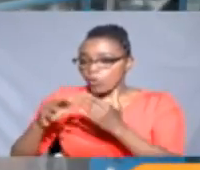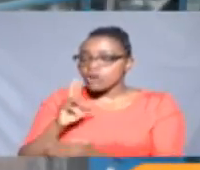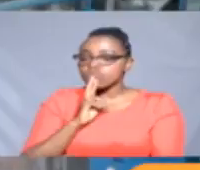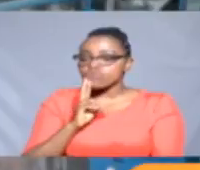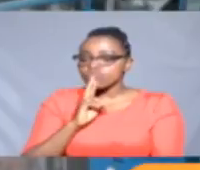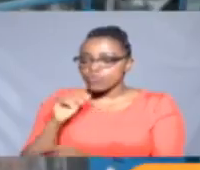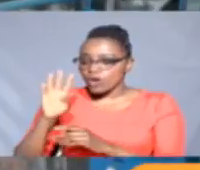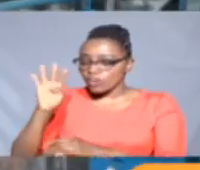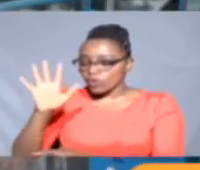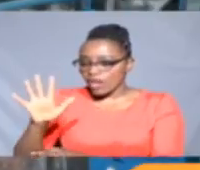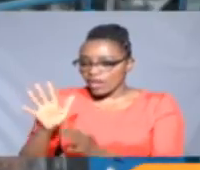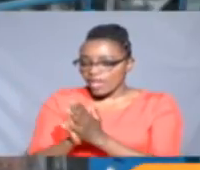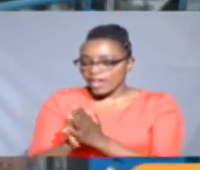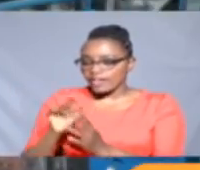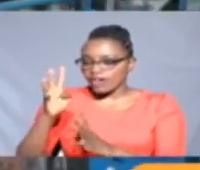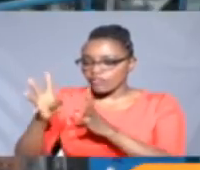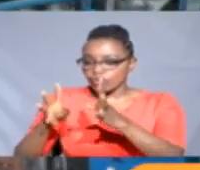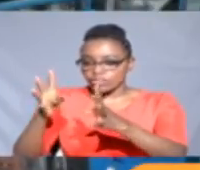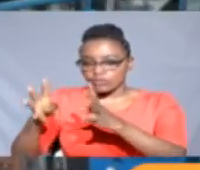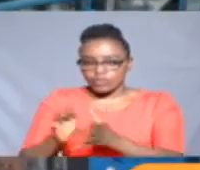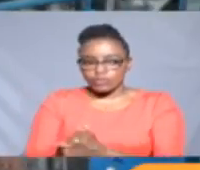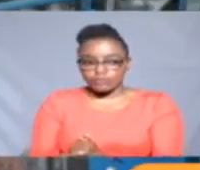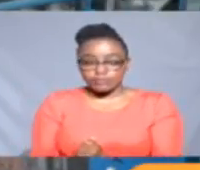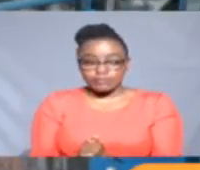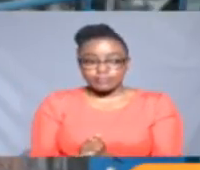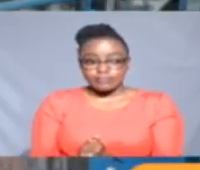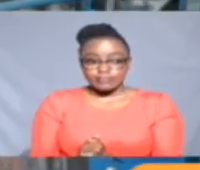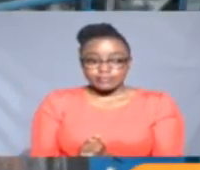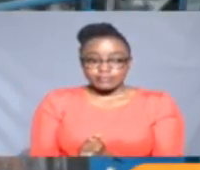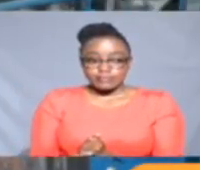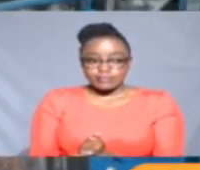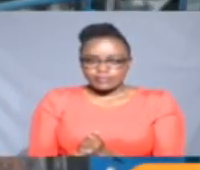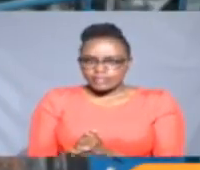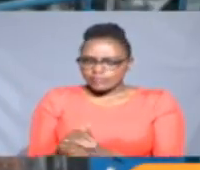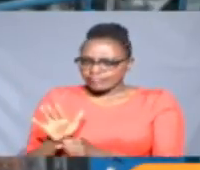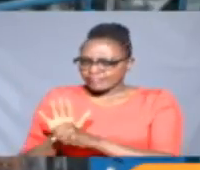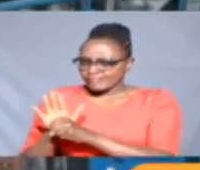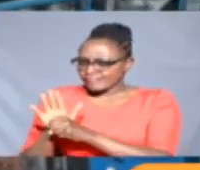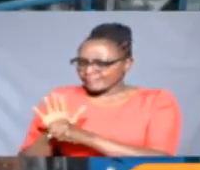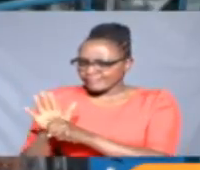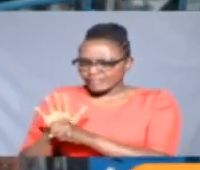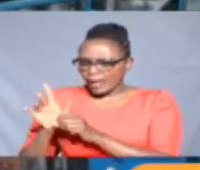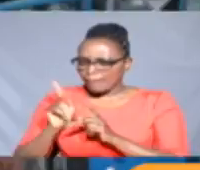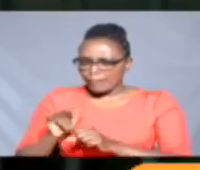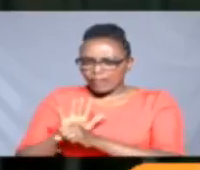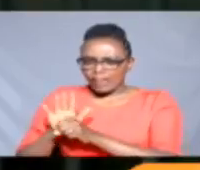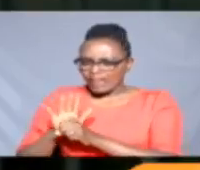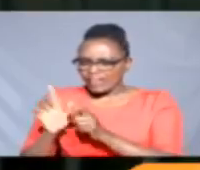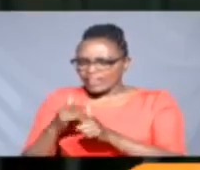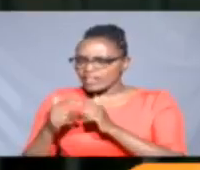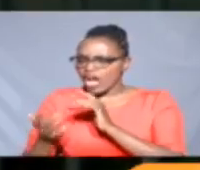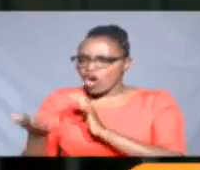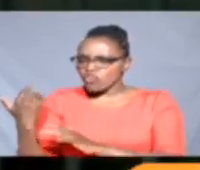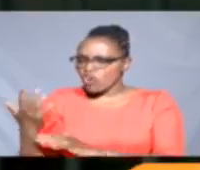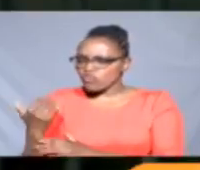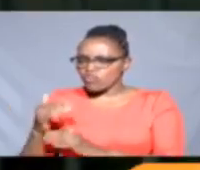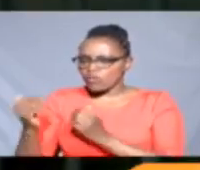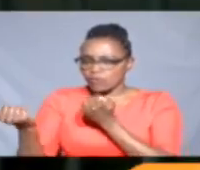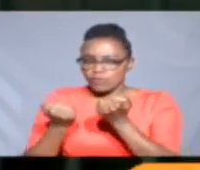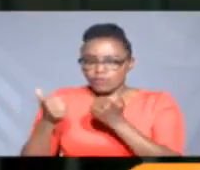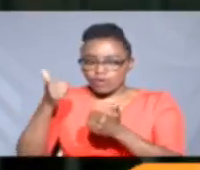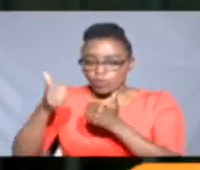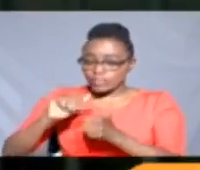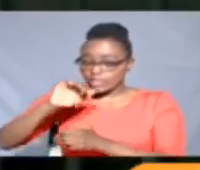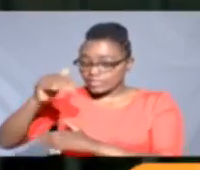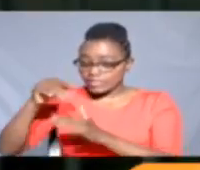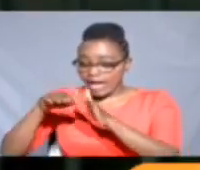at Ruiru, Gidurai and Kasarani. Park and ride is going to decongest the city. It will remove vehicles, the number of